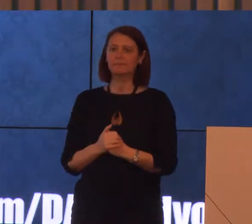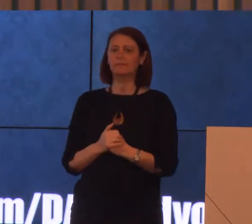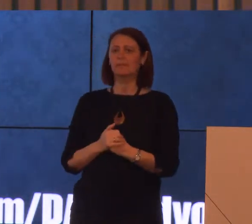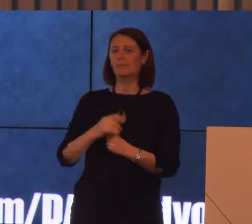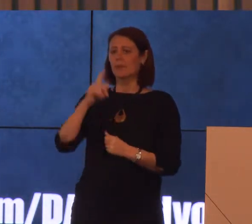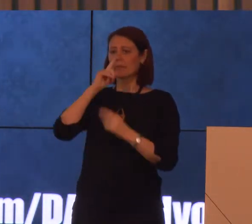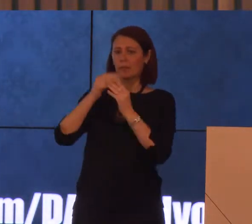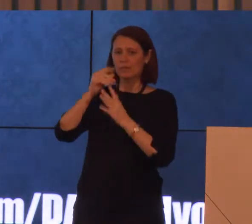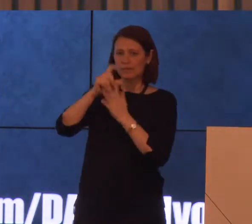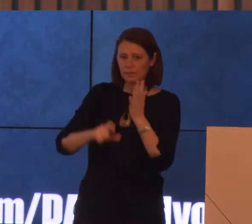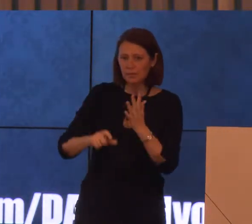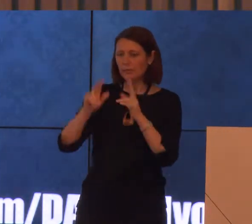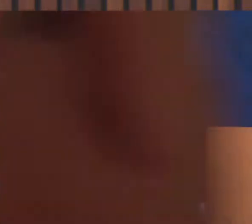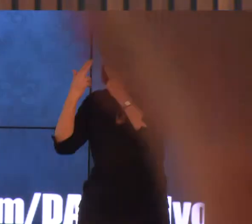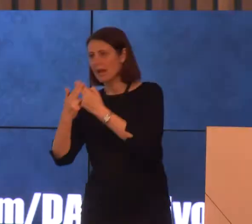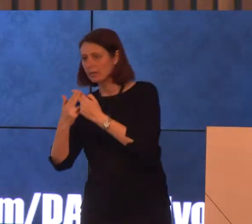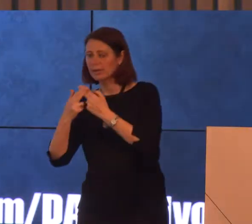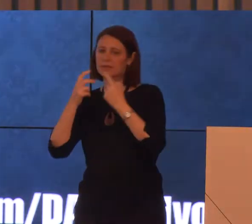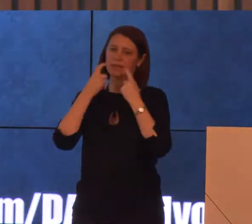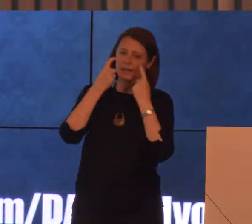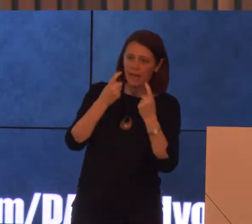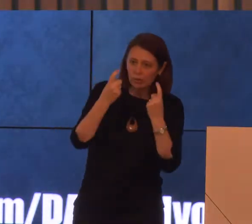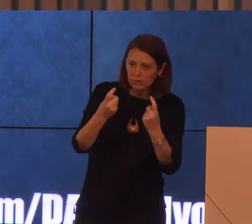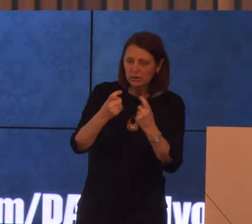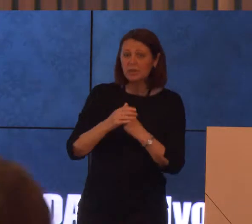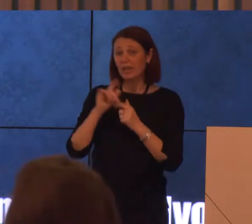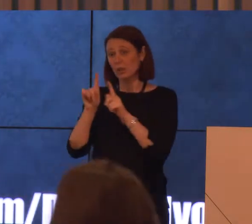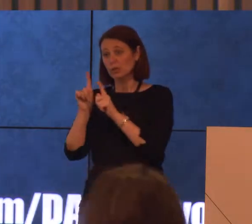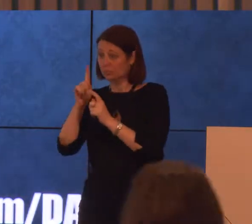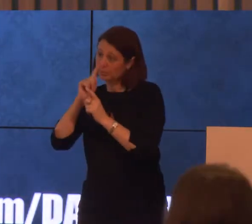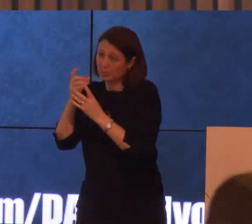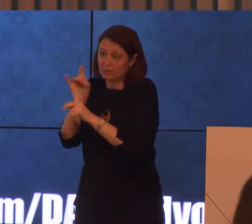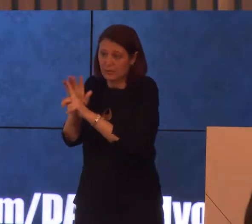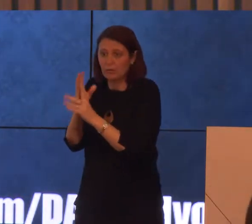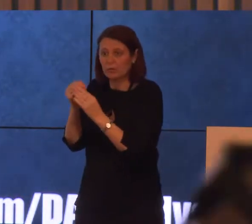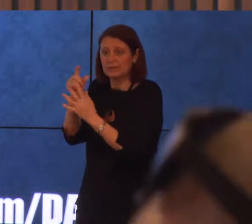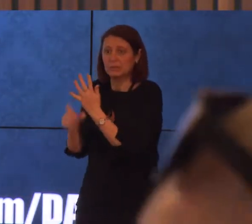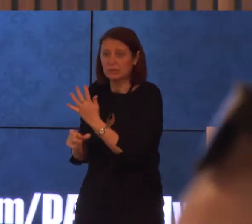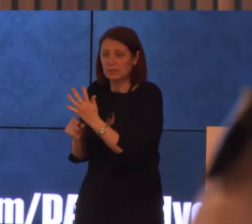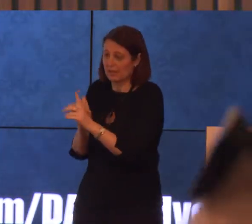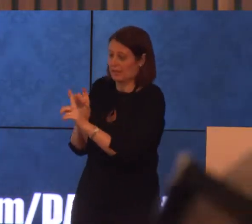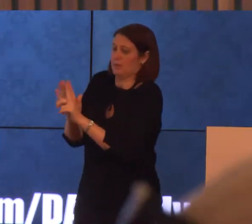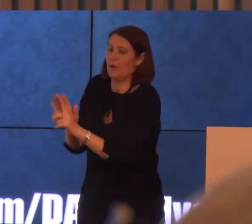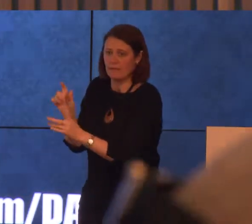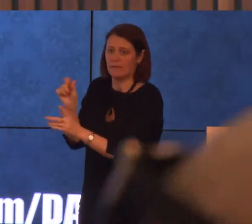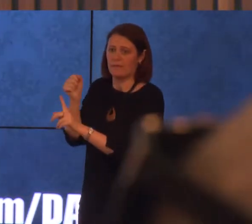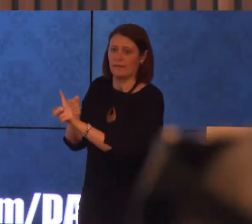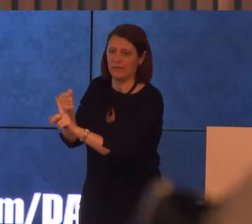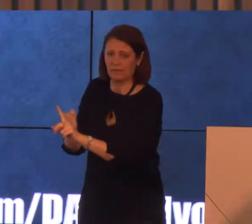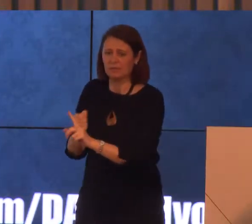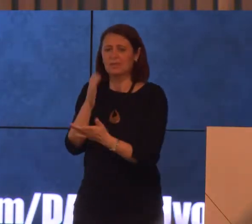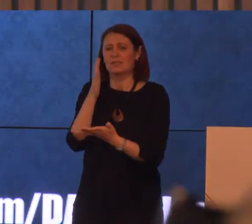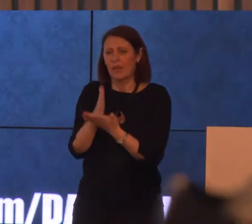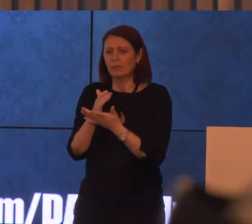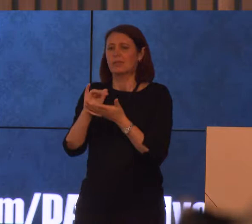people with disability for families, for carers, and indeed people with disability themselves who are self-advocates. It is an